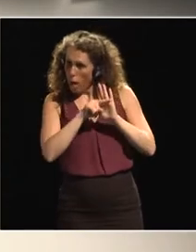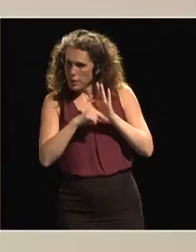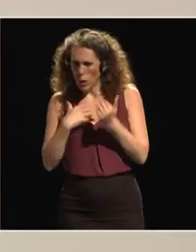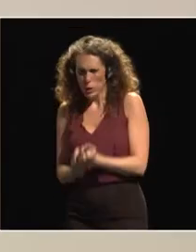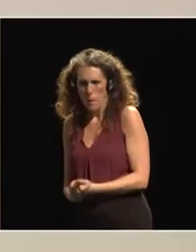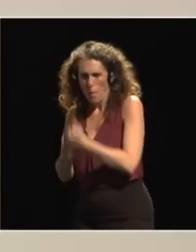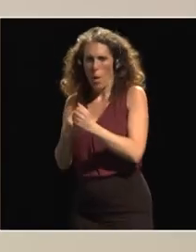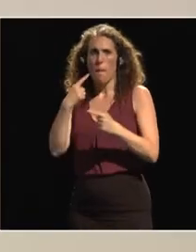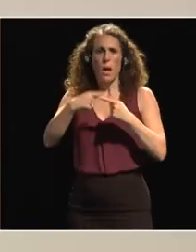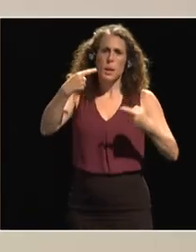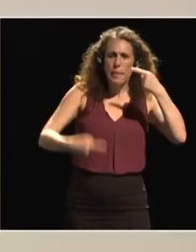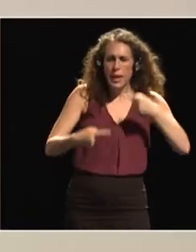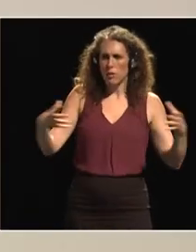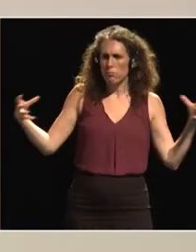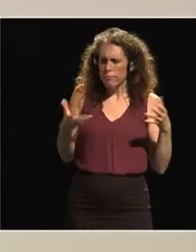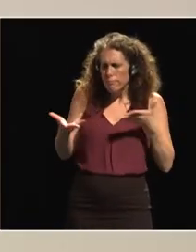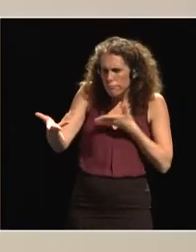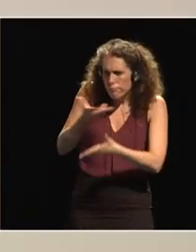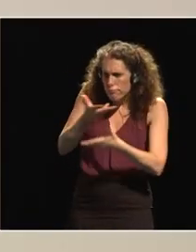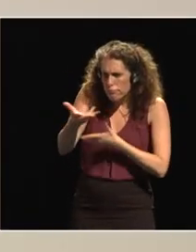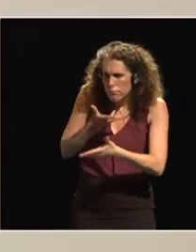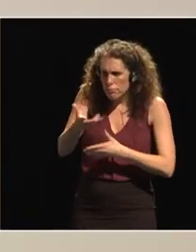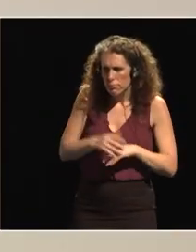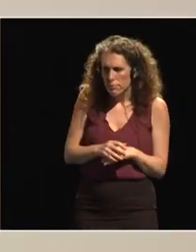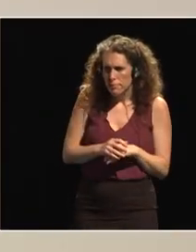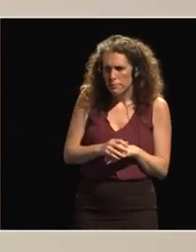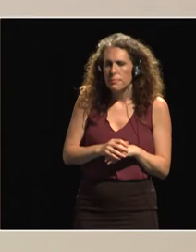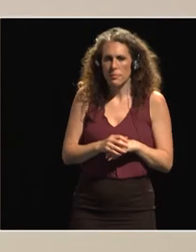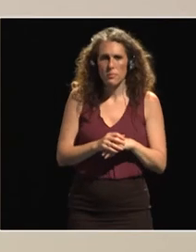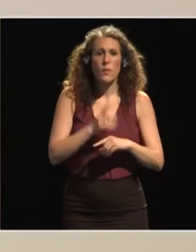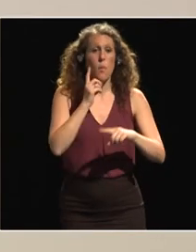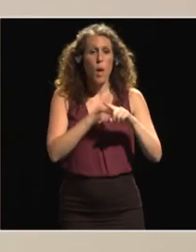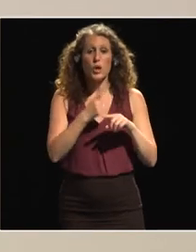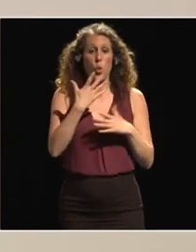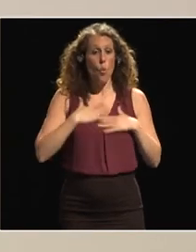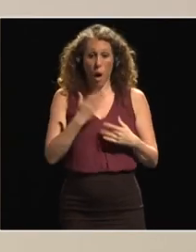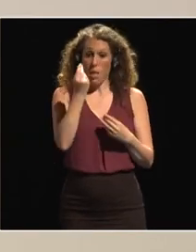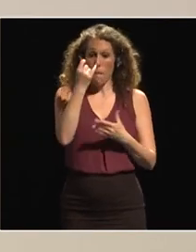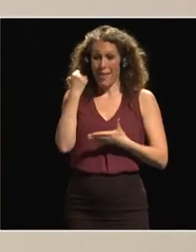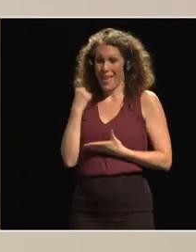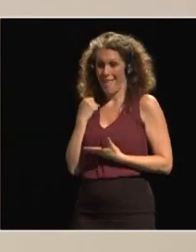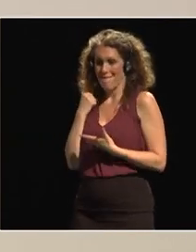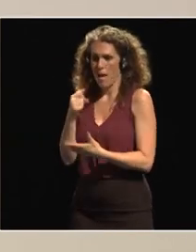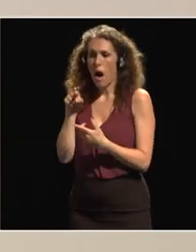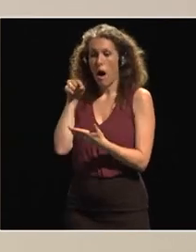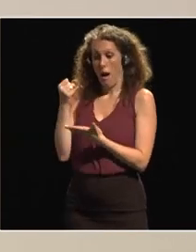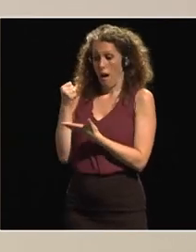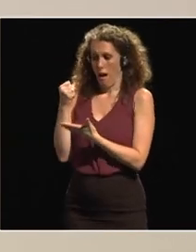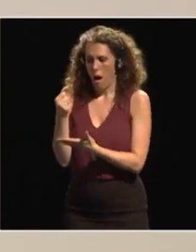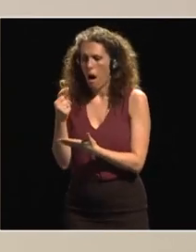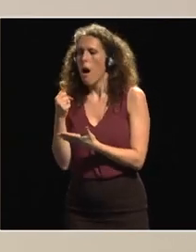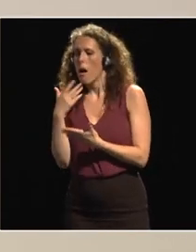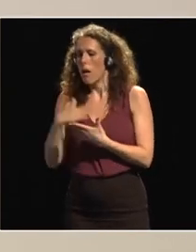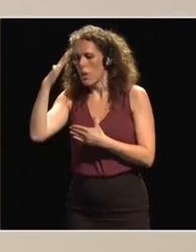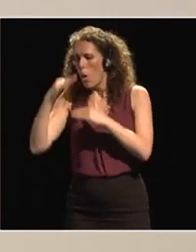and we are also prioritizing the fostering of responsible investments in rural areas with the involvement of the